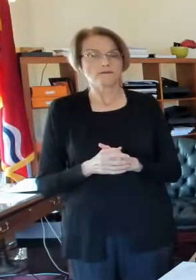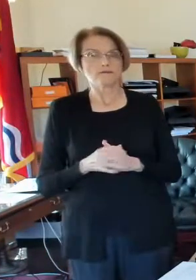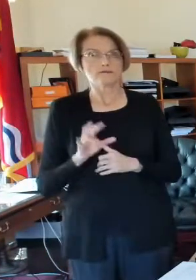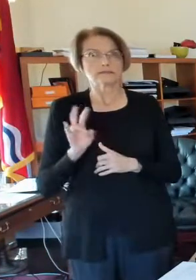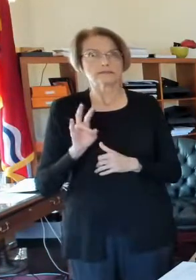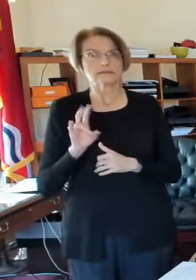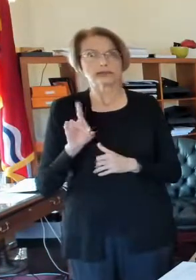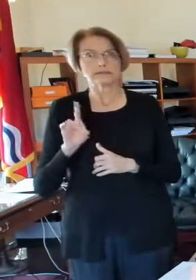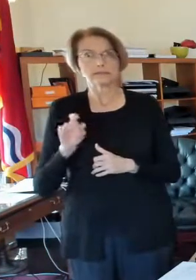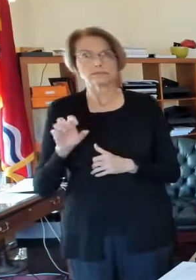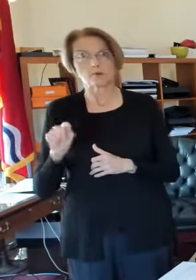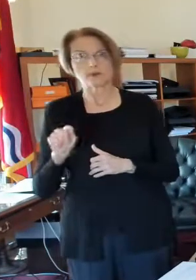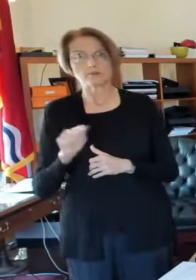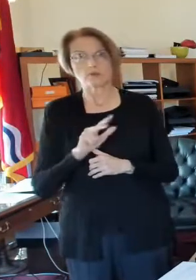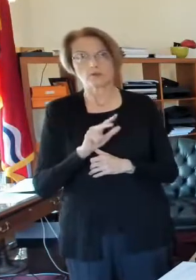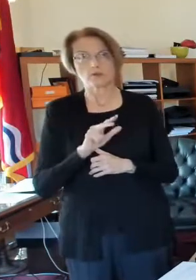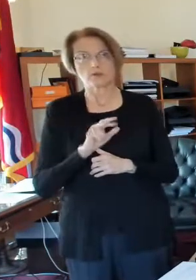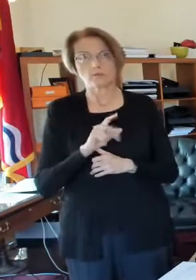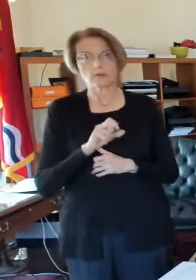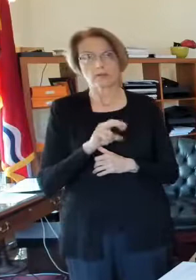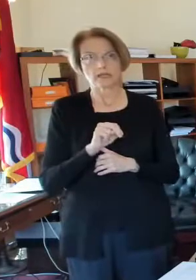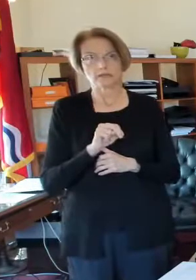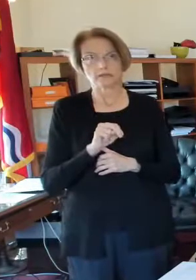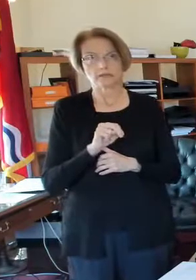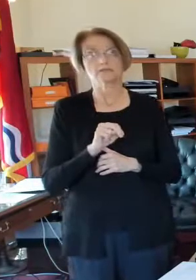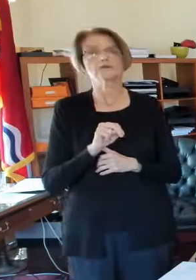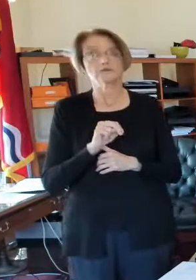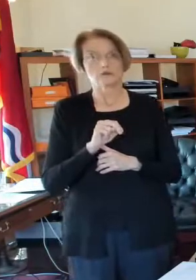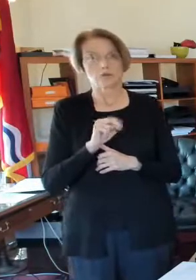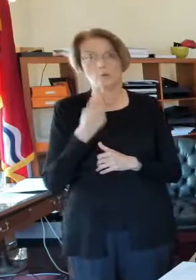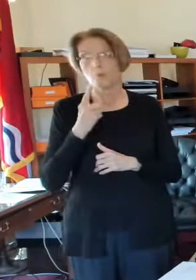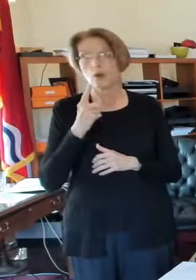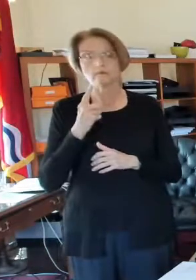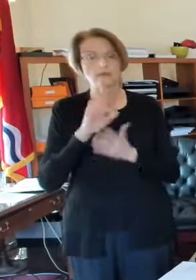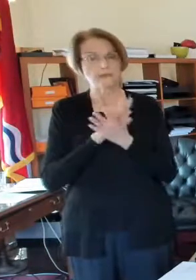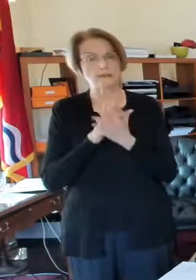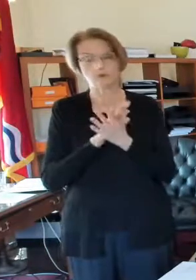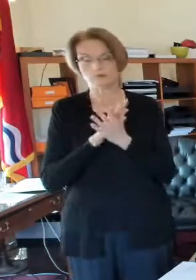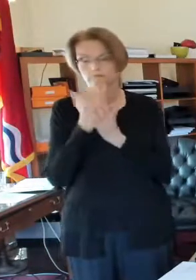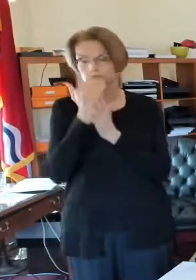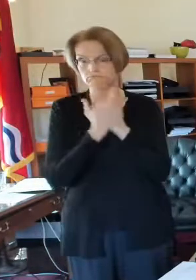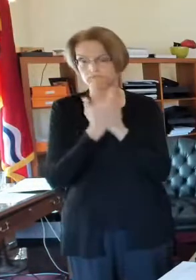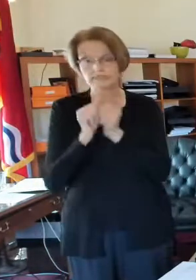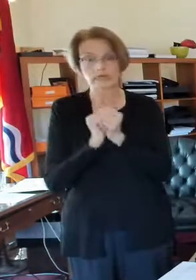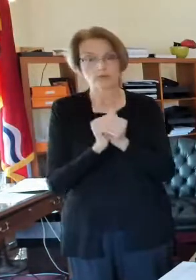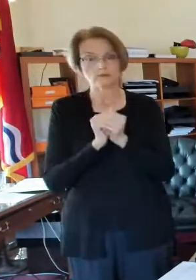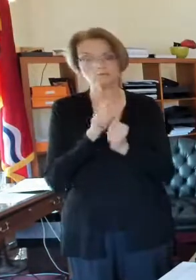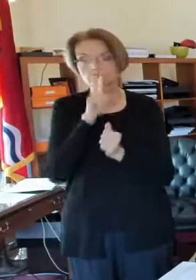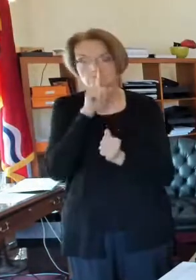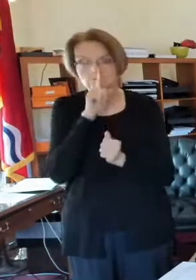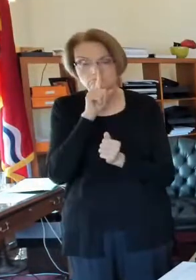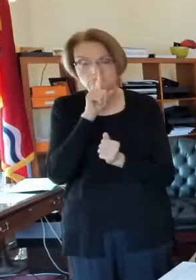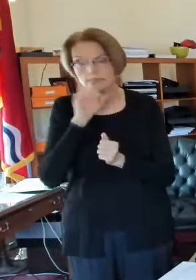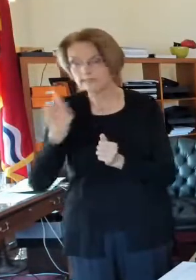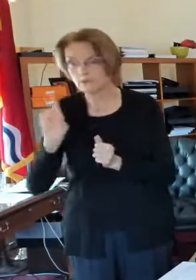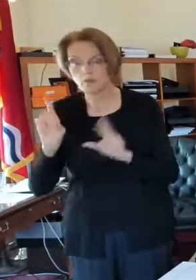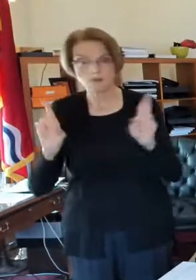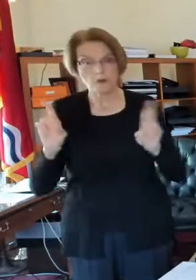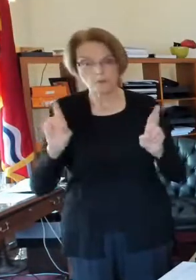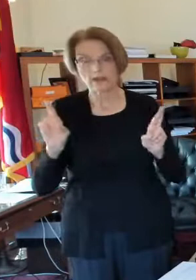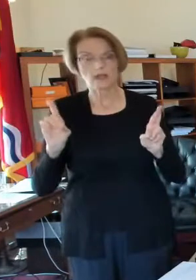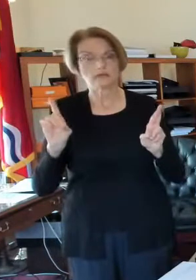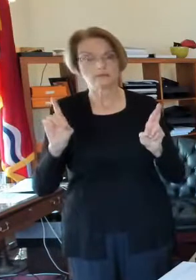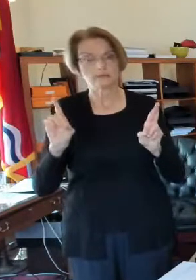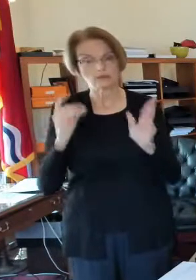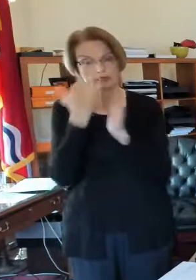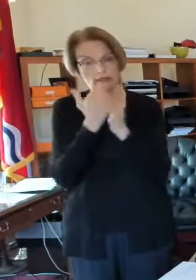Seven Democrats, three Republicans. They'd all be on one ballot together, no party indication. So if there are ten people, again, you'll be able to vote for all ten of